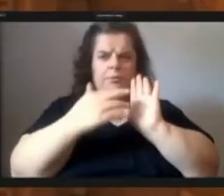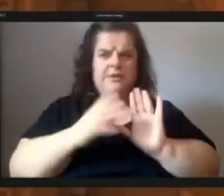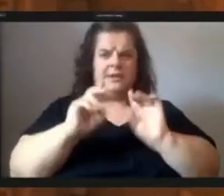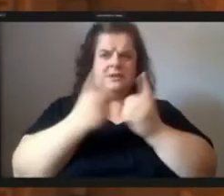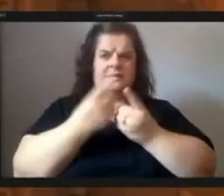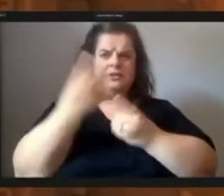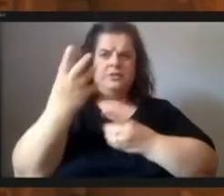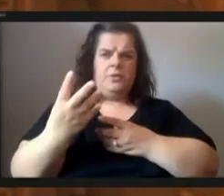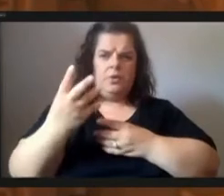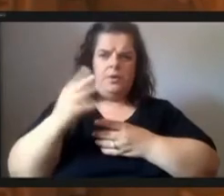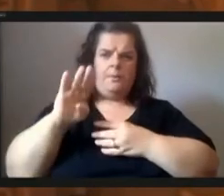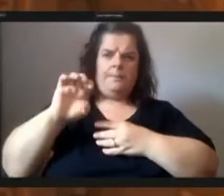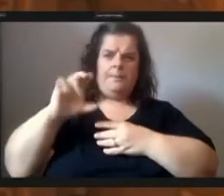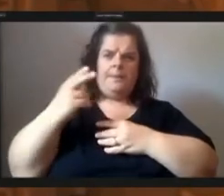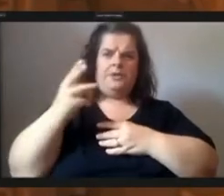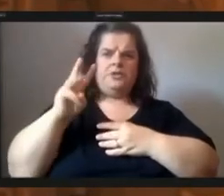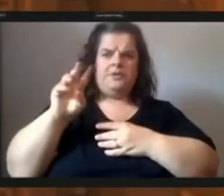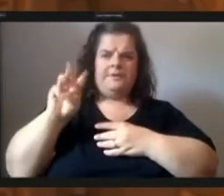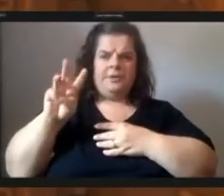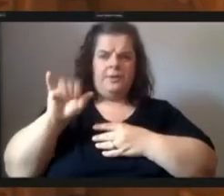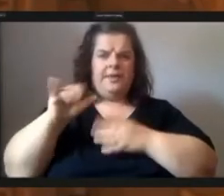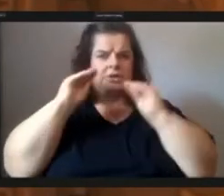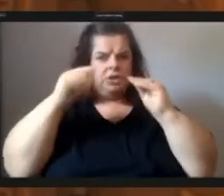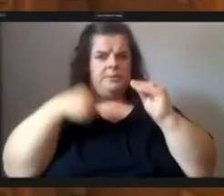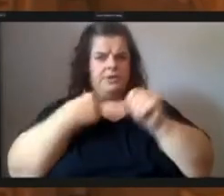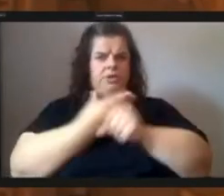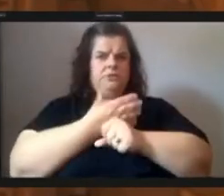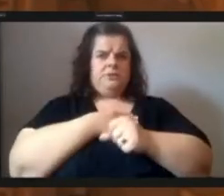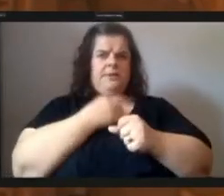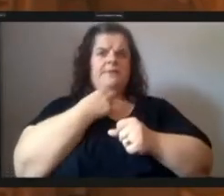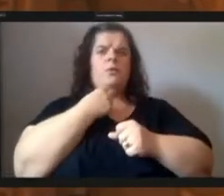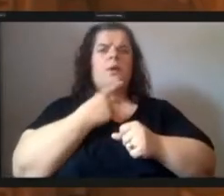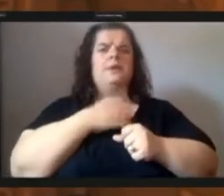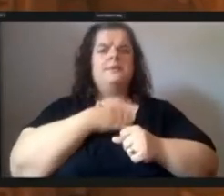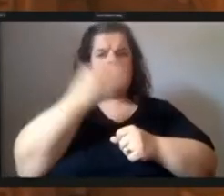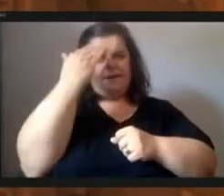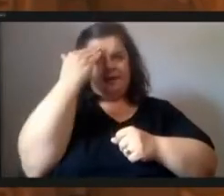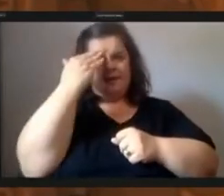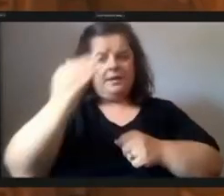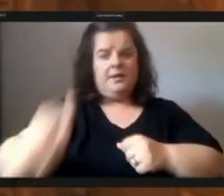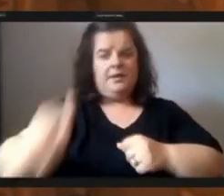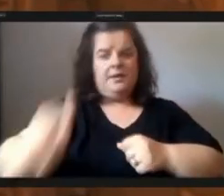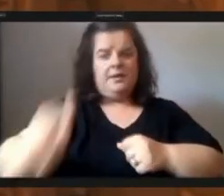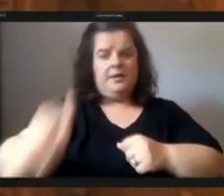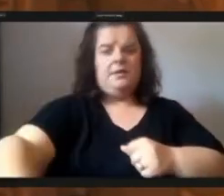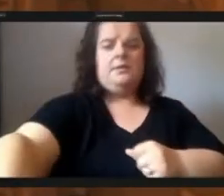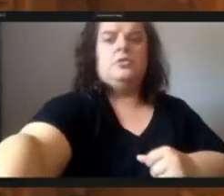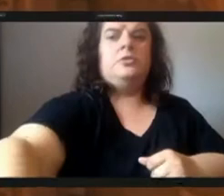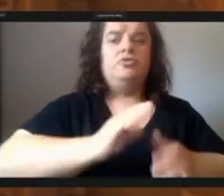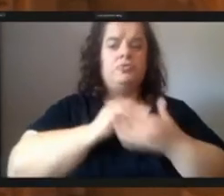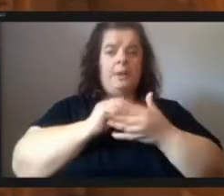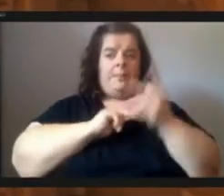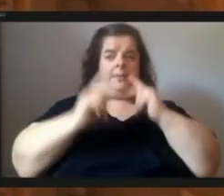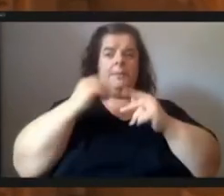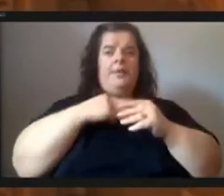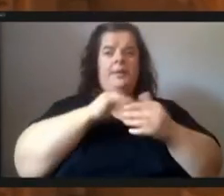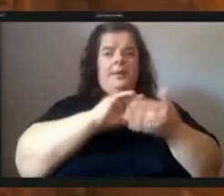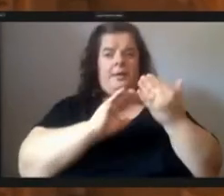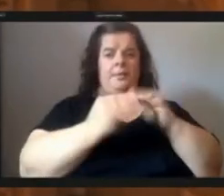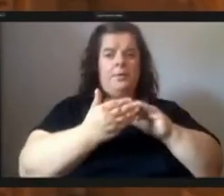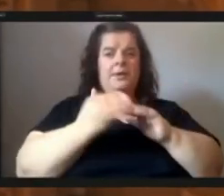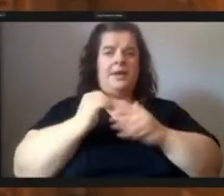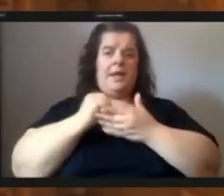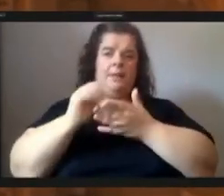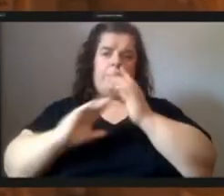beachview has taught me to use my voice and knowledge to help the people of my community in need i'm here